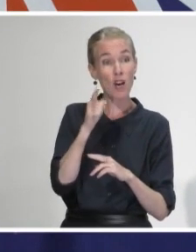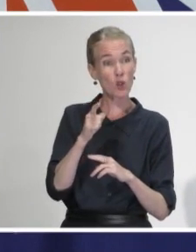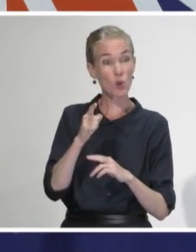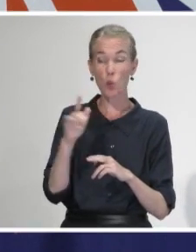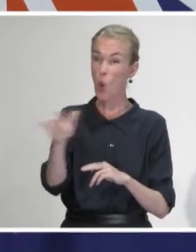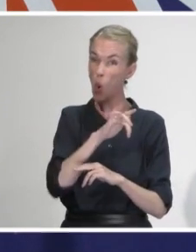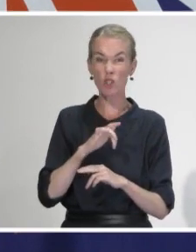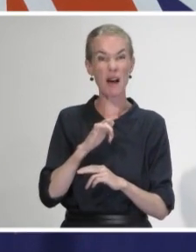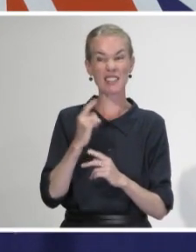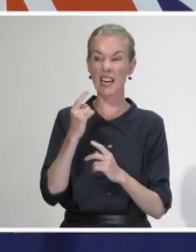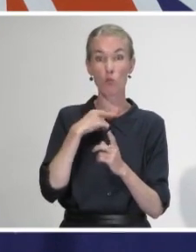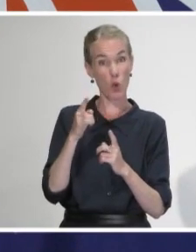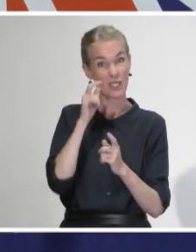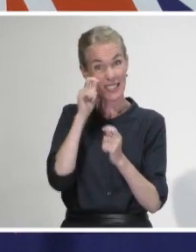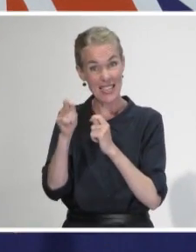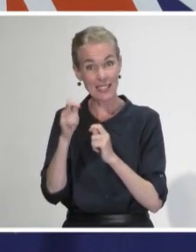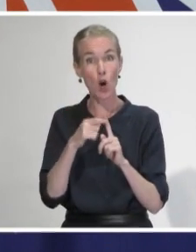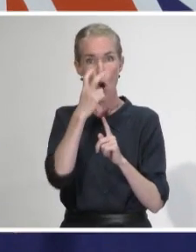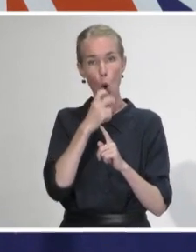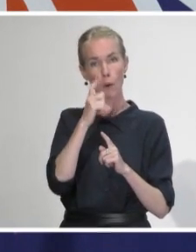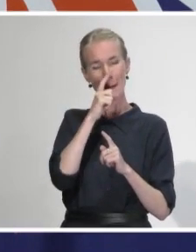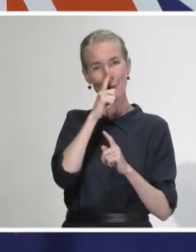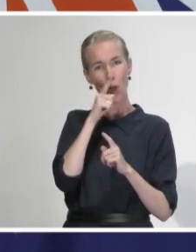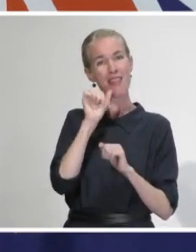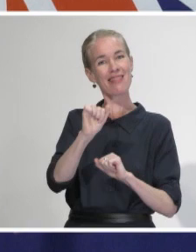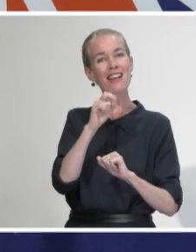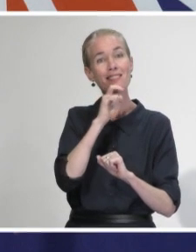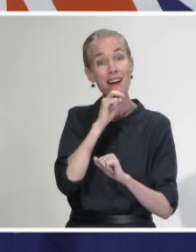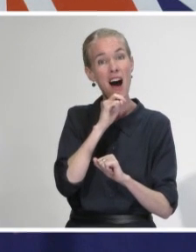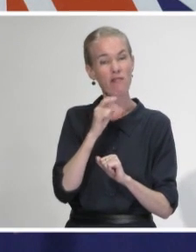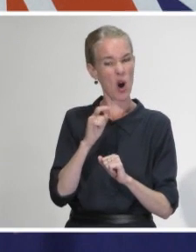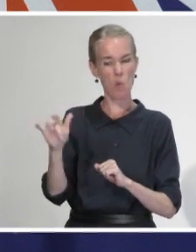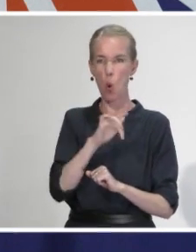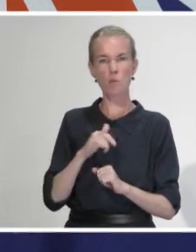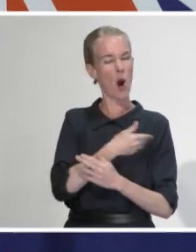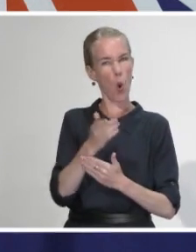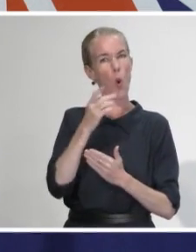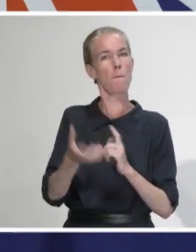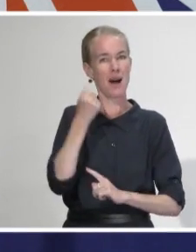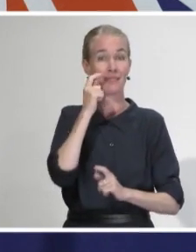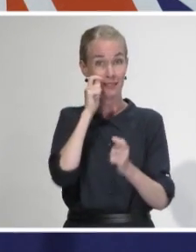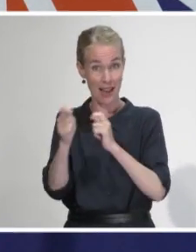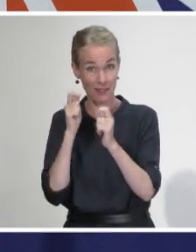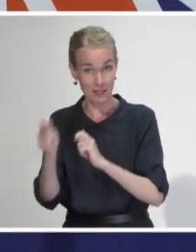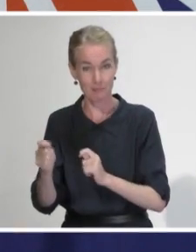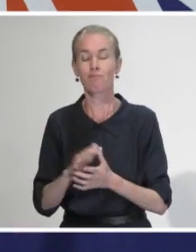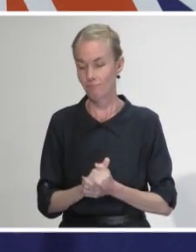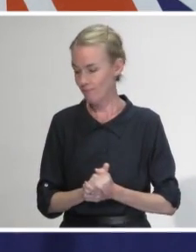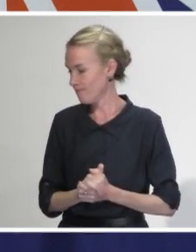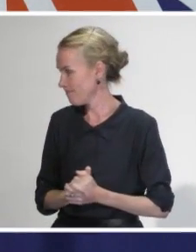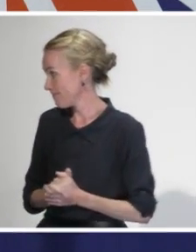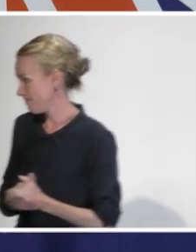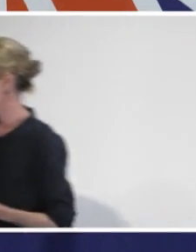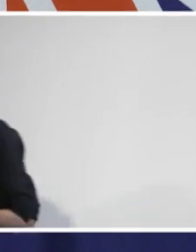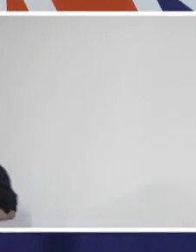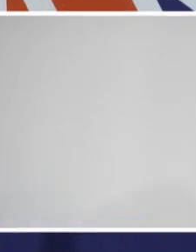age residential care? in age residential care, yeah. Yeah, so there's been some publicity about the age residential